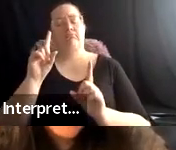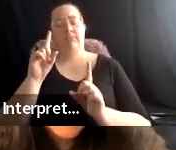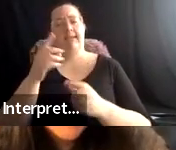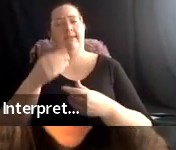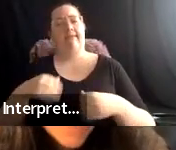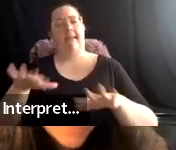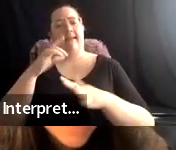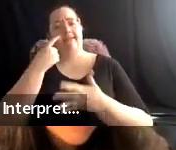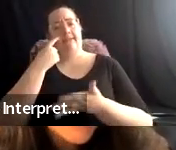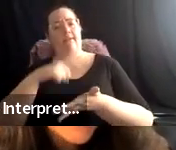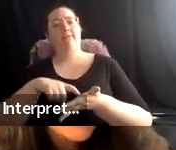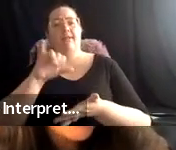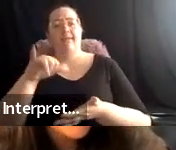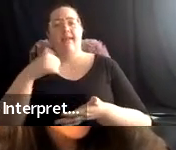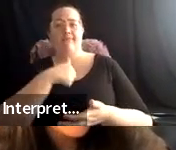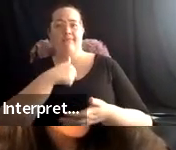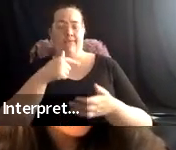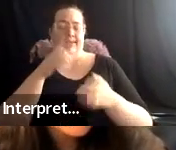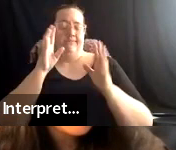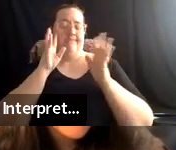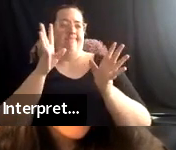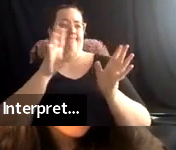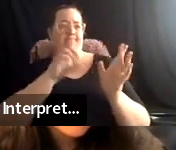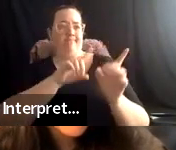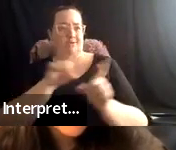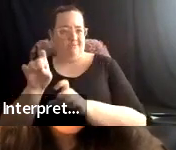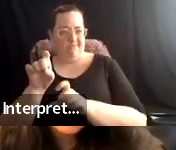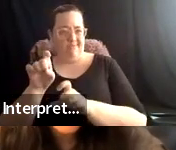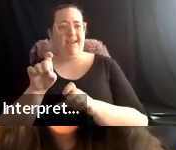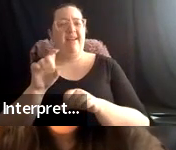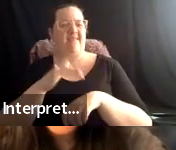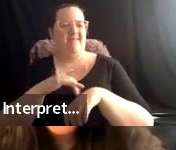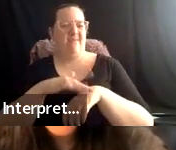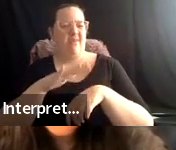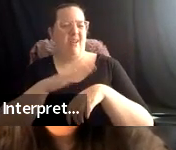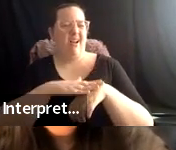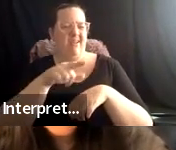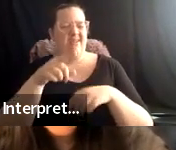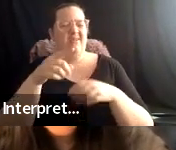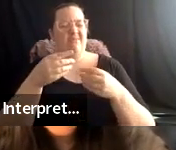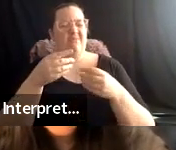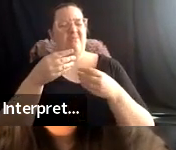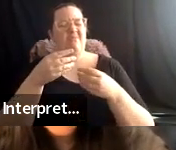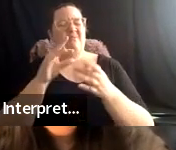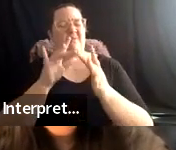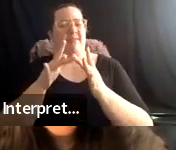came up with this survey. Um, it's available here on this website, land acknowledgements.org.